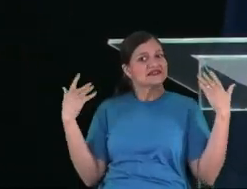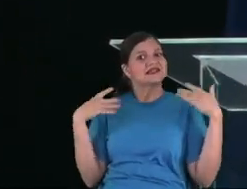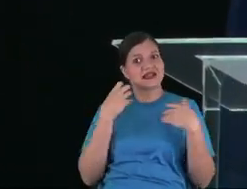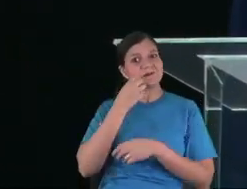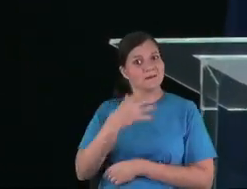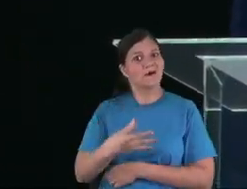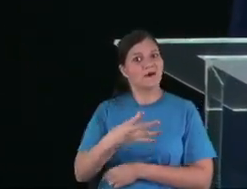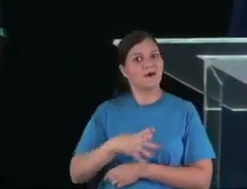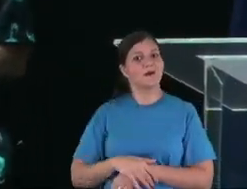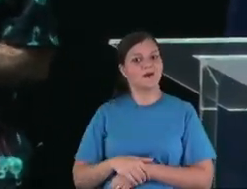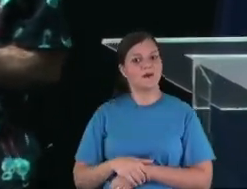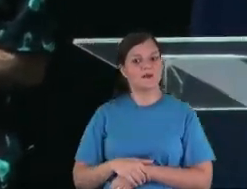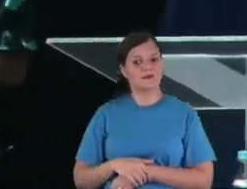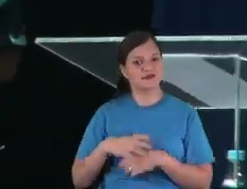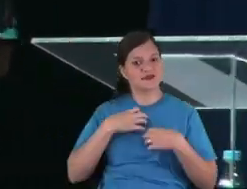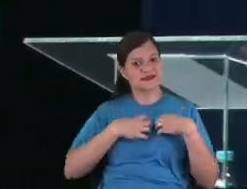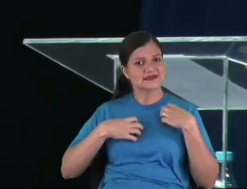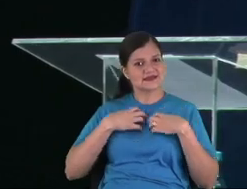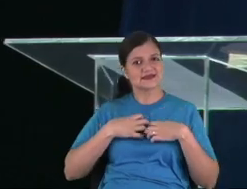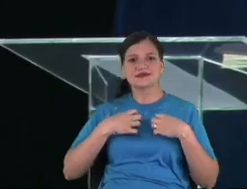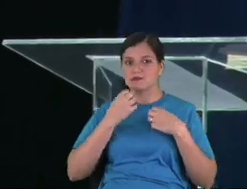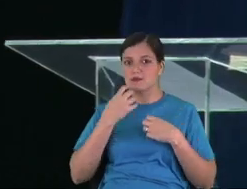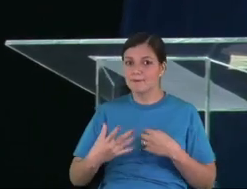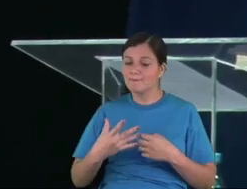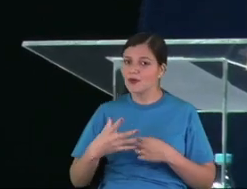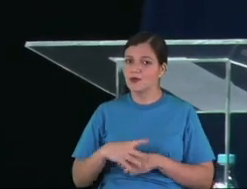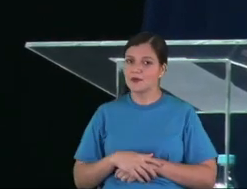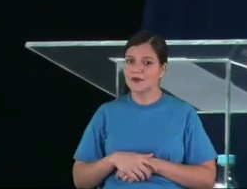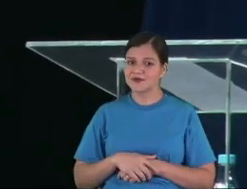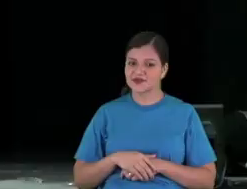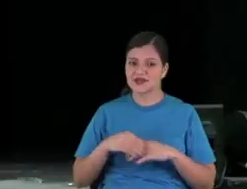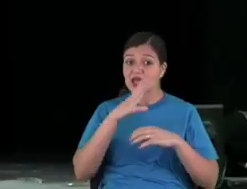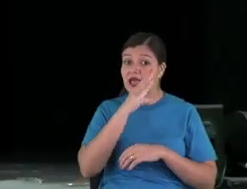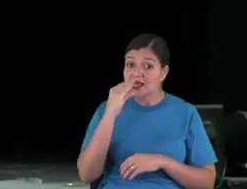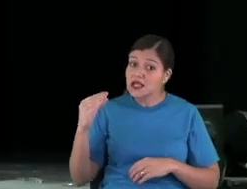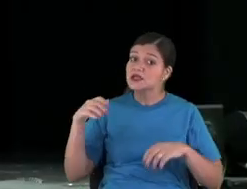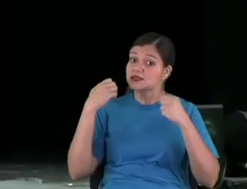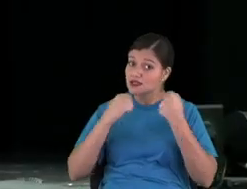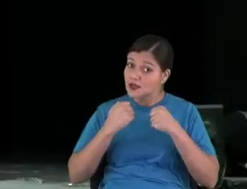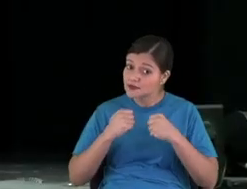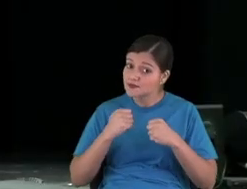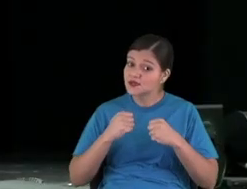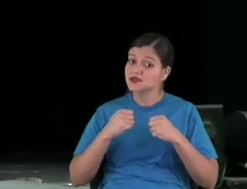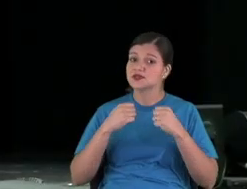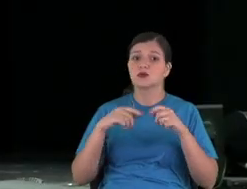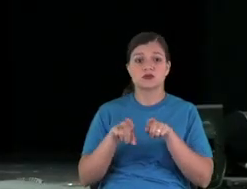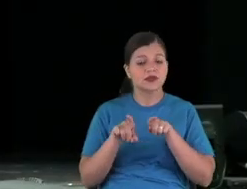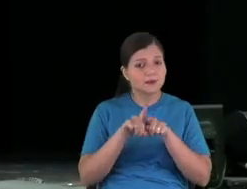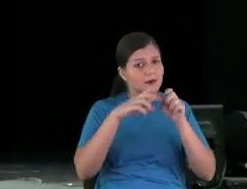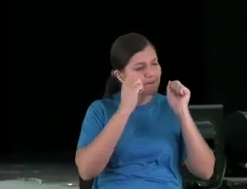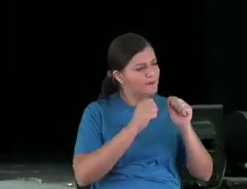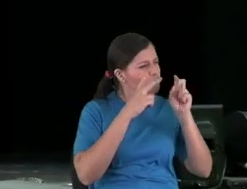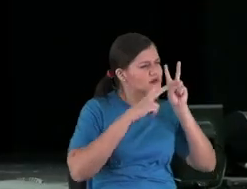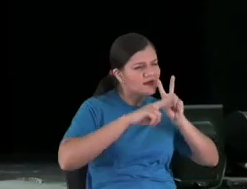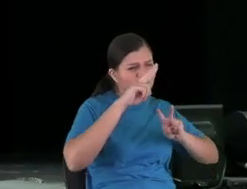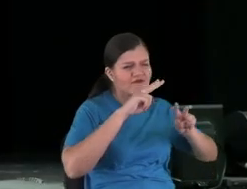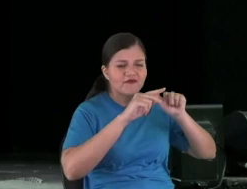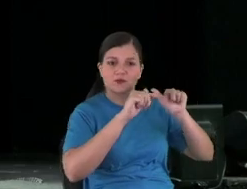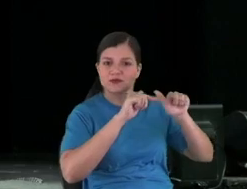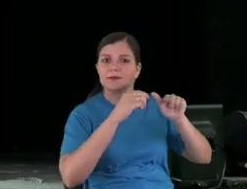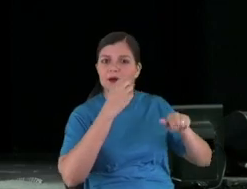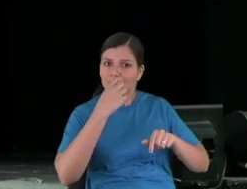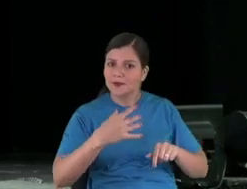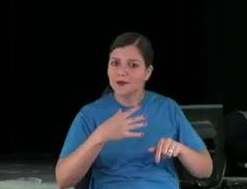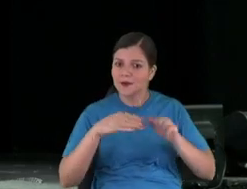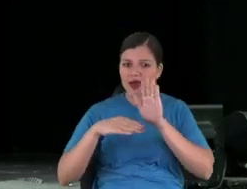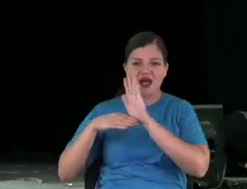all these kind of hormones, the well, very well hormones. To admire what to do to help